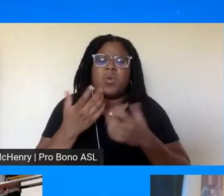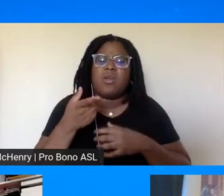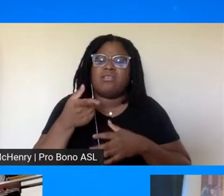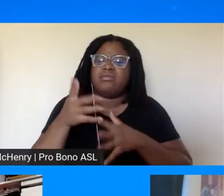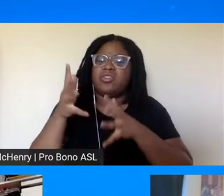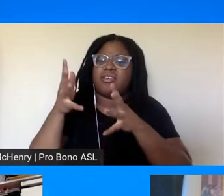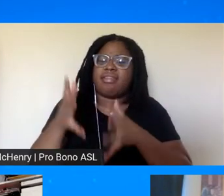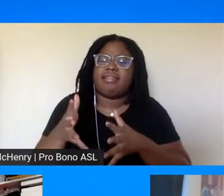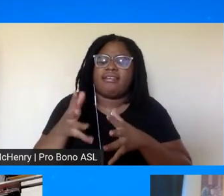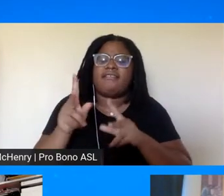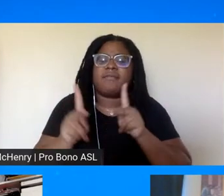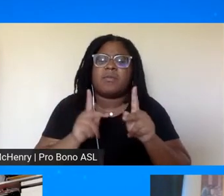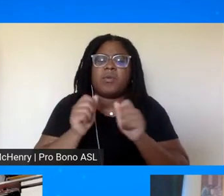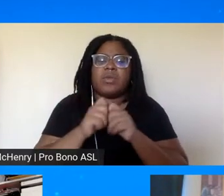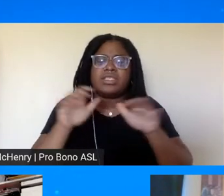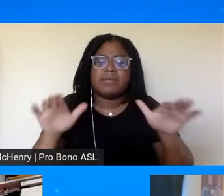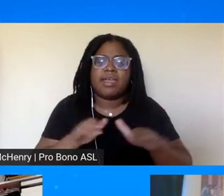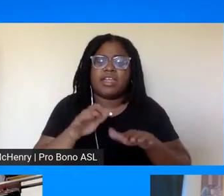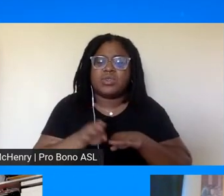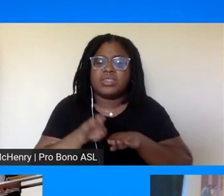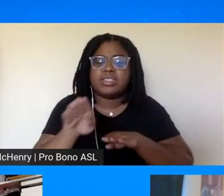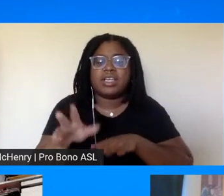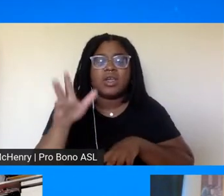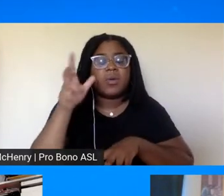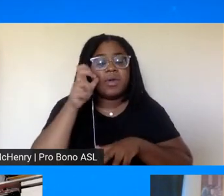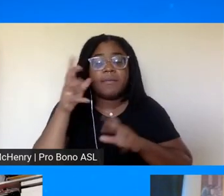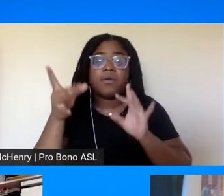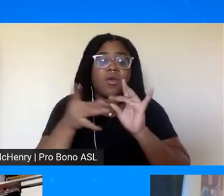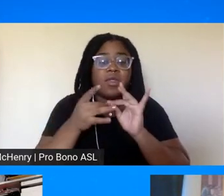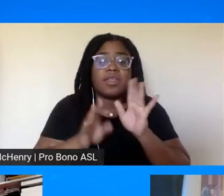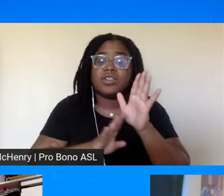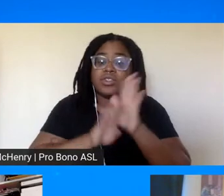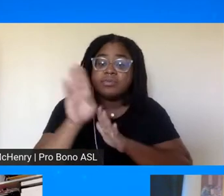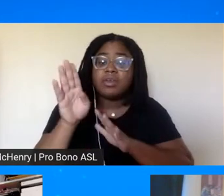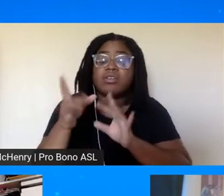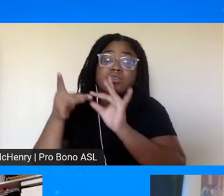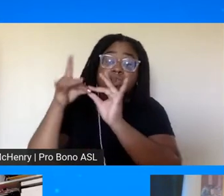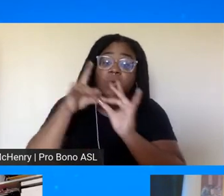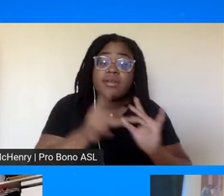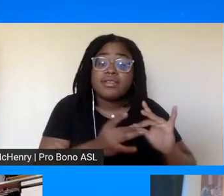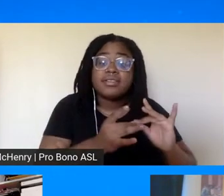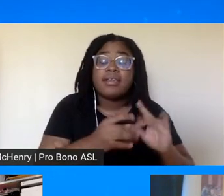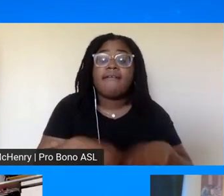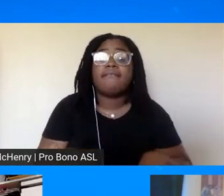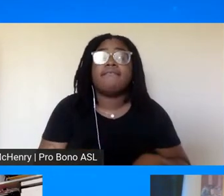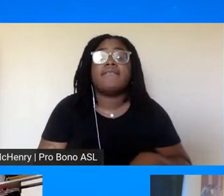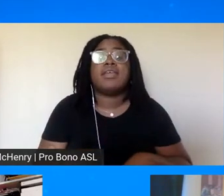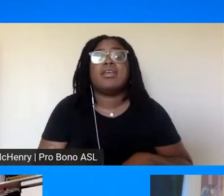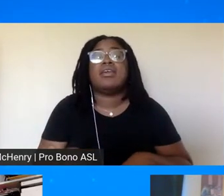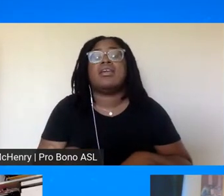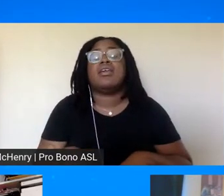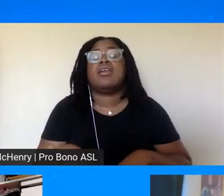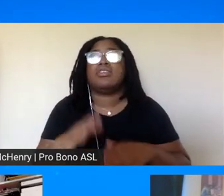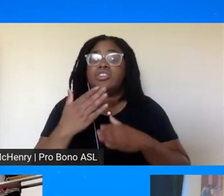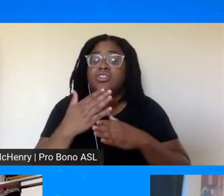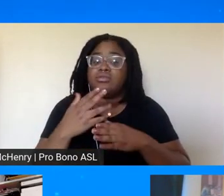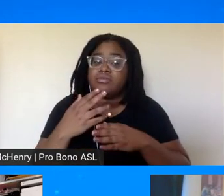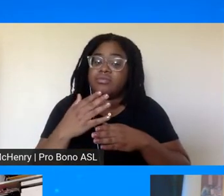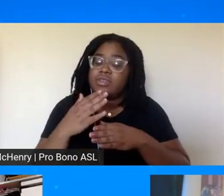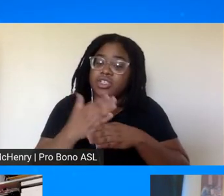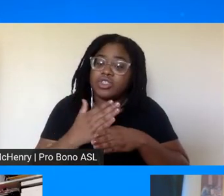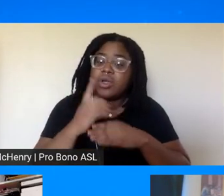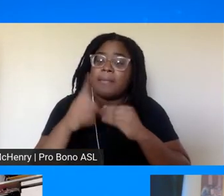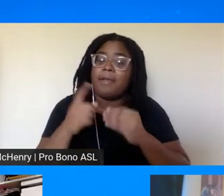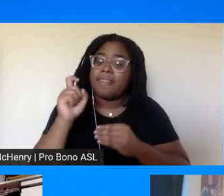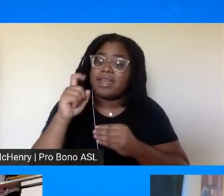with some action steps. And we've heard about coalition building, being cohesive. Dr. Bernice A. King just shared about the need for us to come